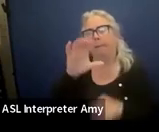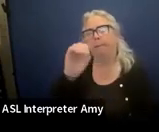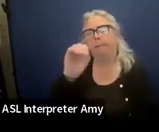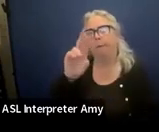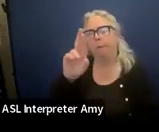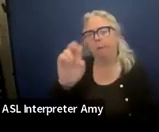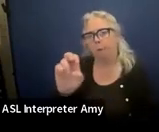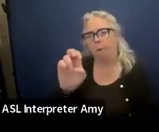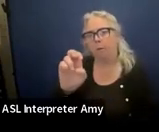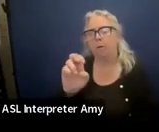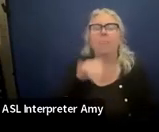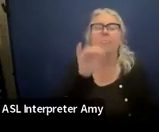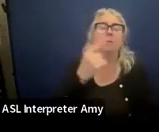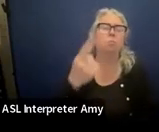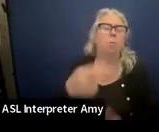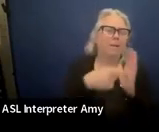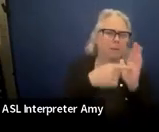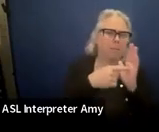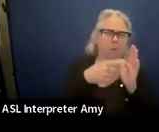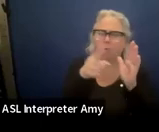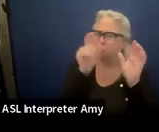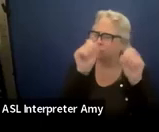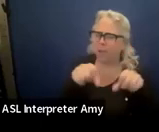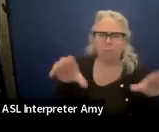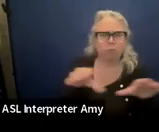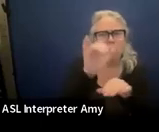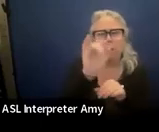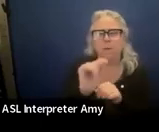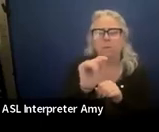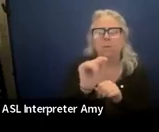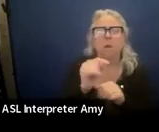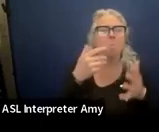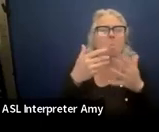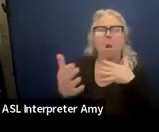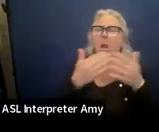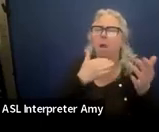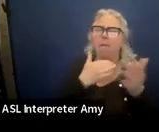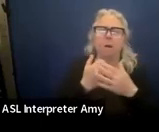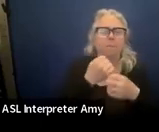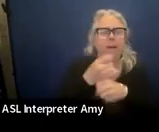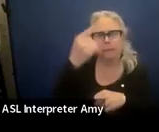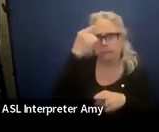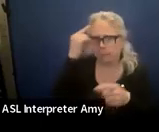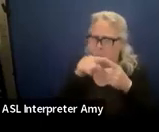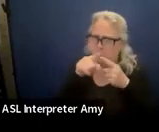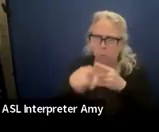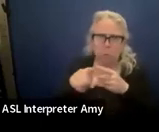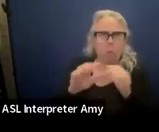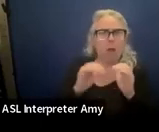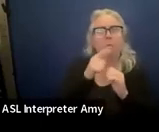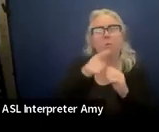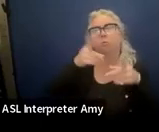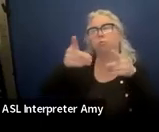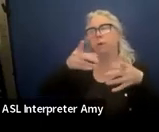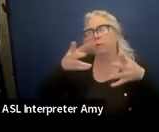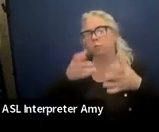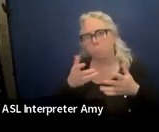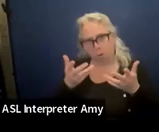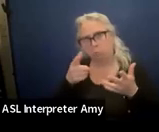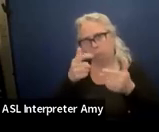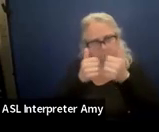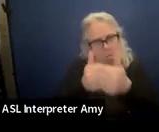This is just one example. You can do it however makes sense for you or how your director wants you to do it.